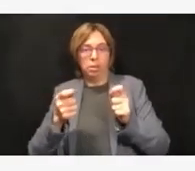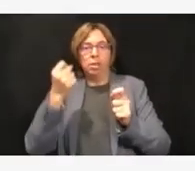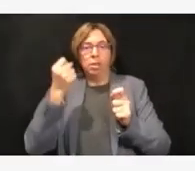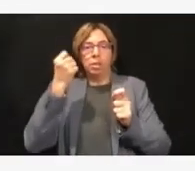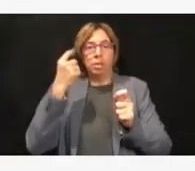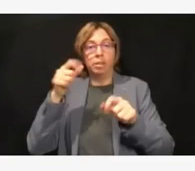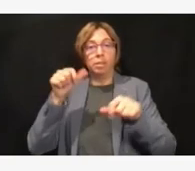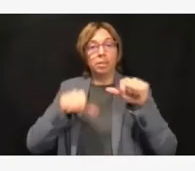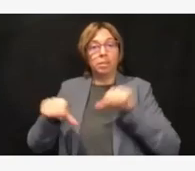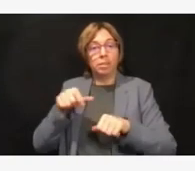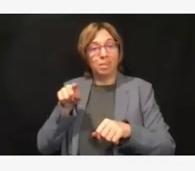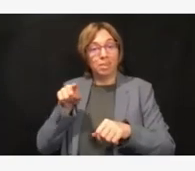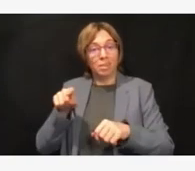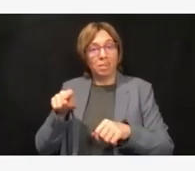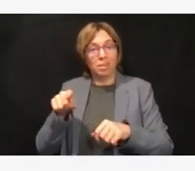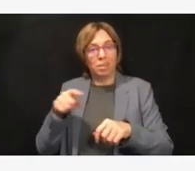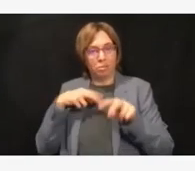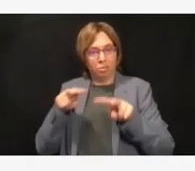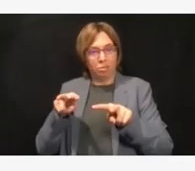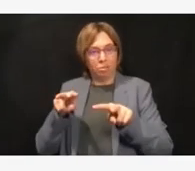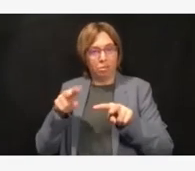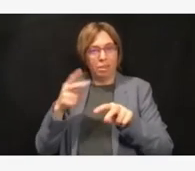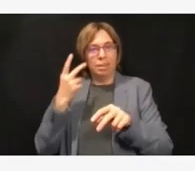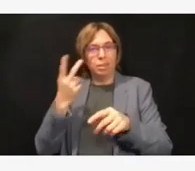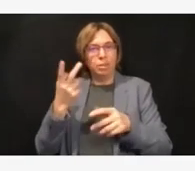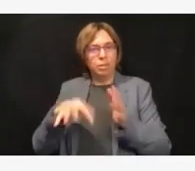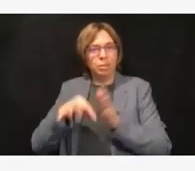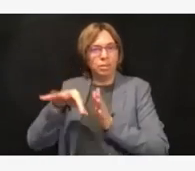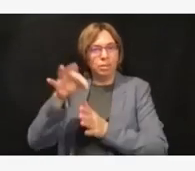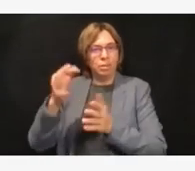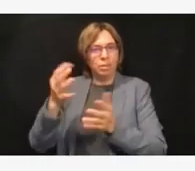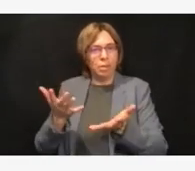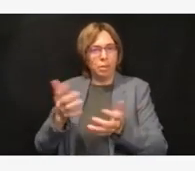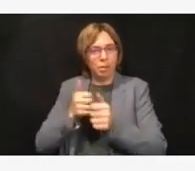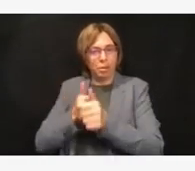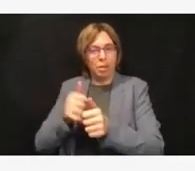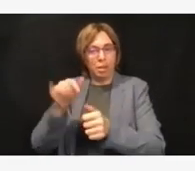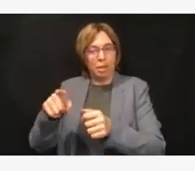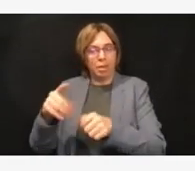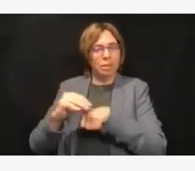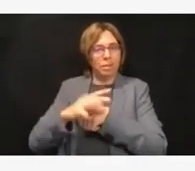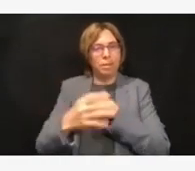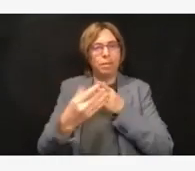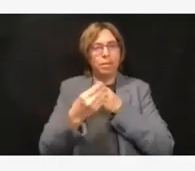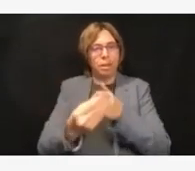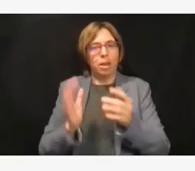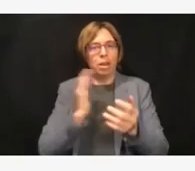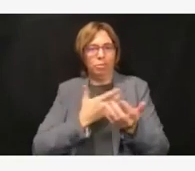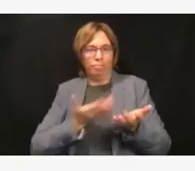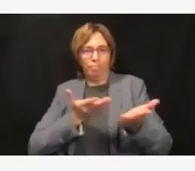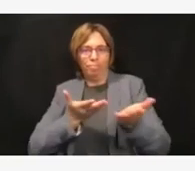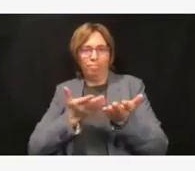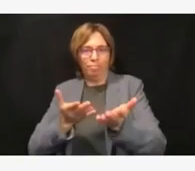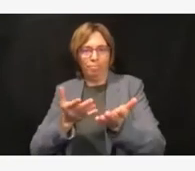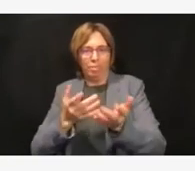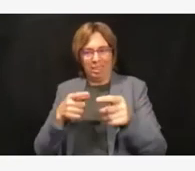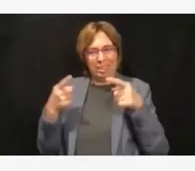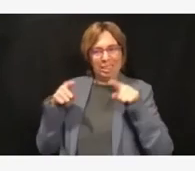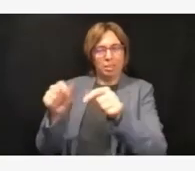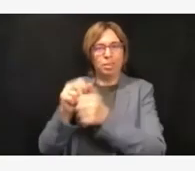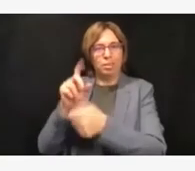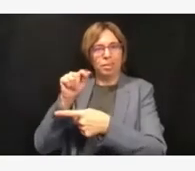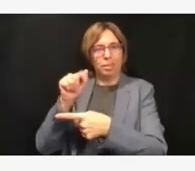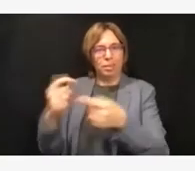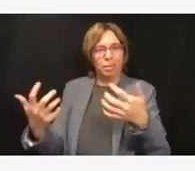to match that data. And I think that's where the public needs to kind of become comfortable that